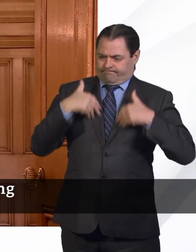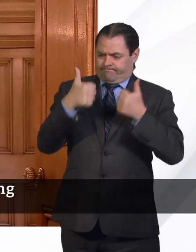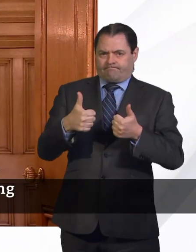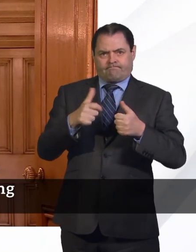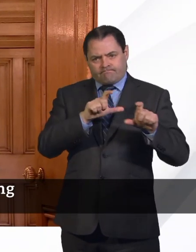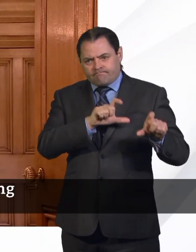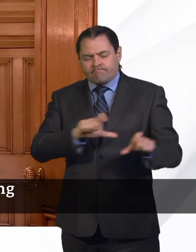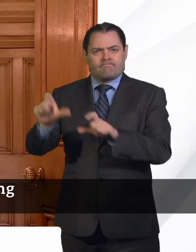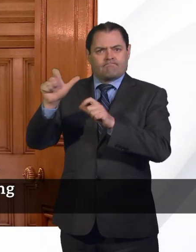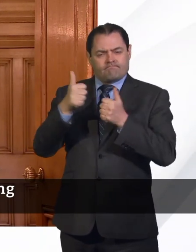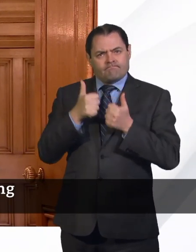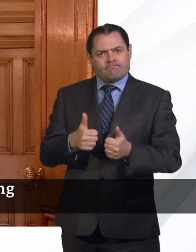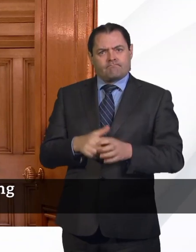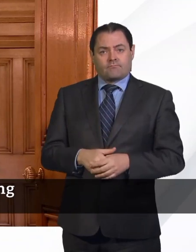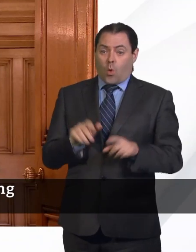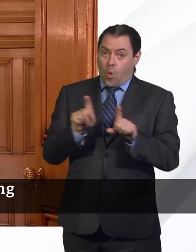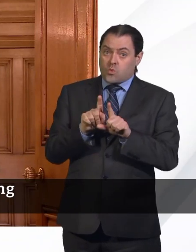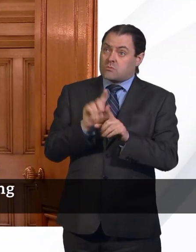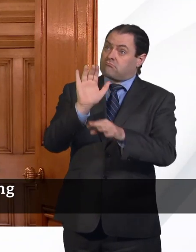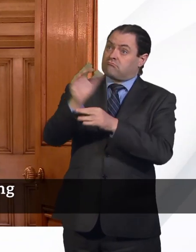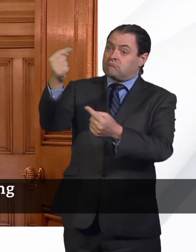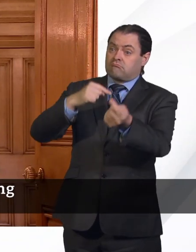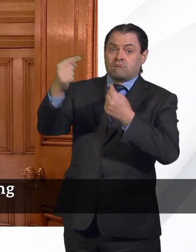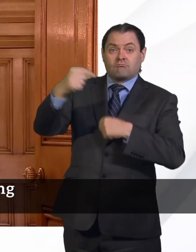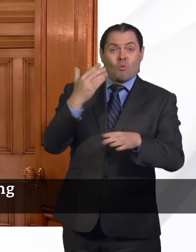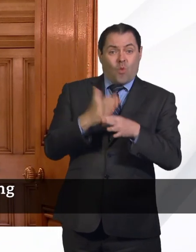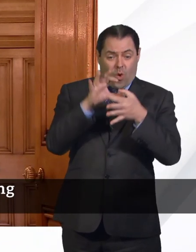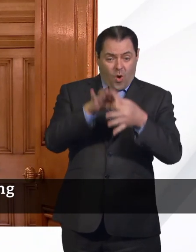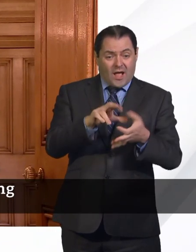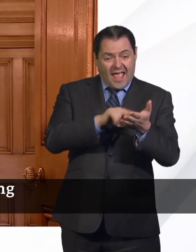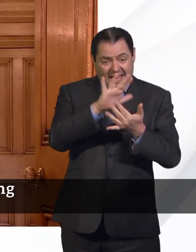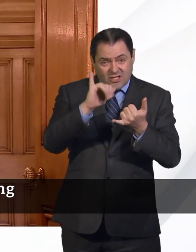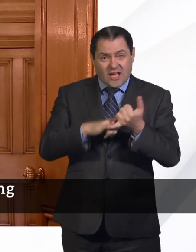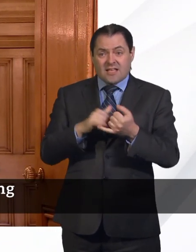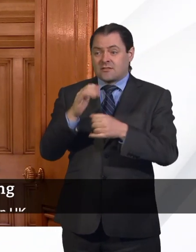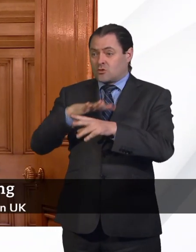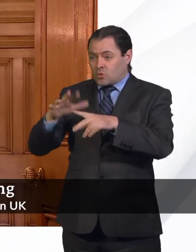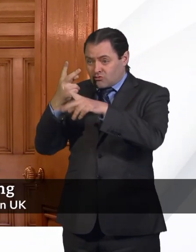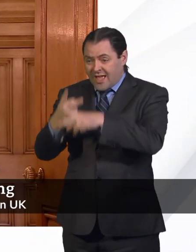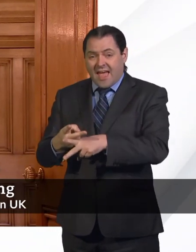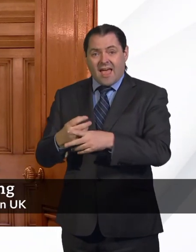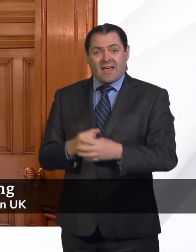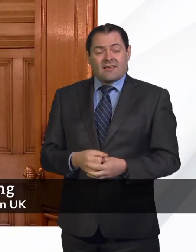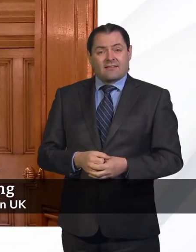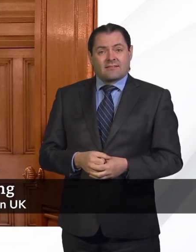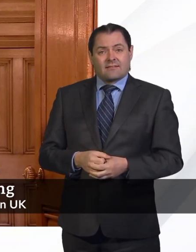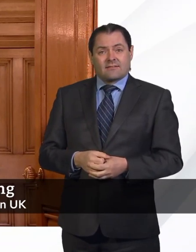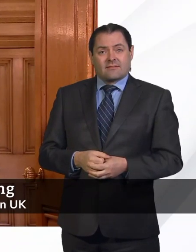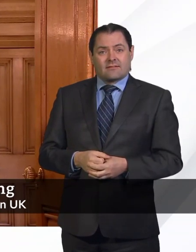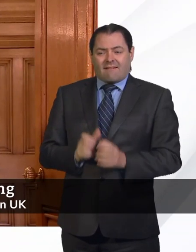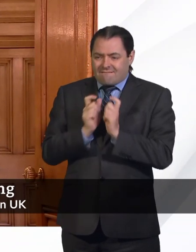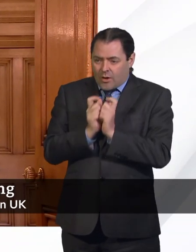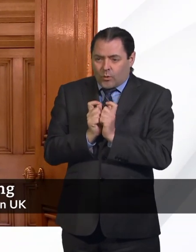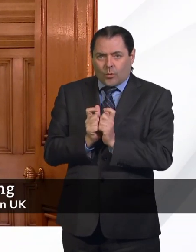And I value, too, those who come to our country to work in the NHS and in social care. And I